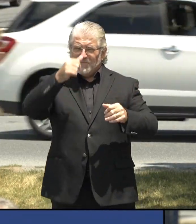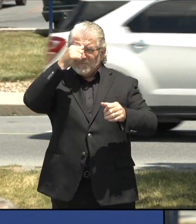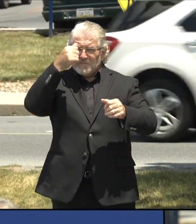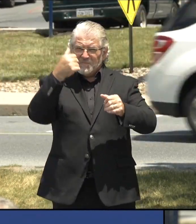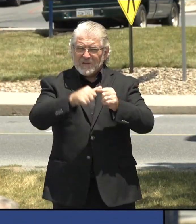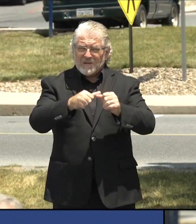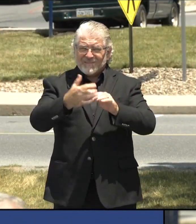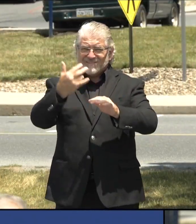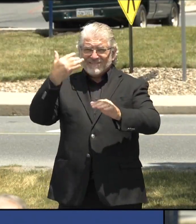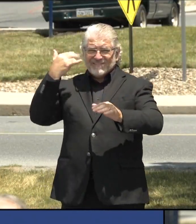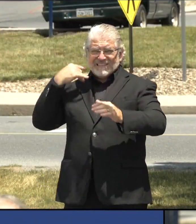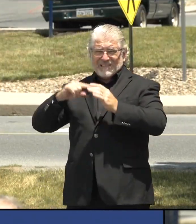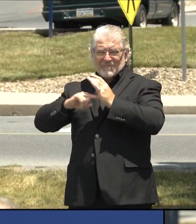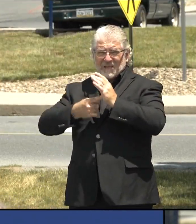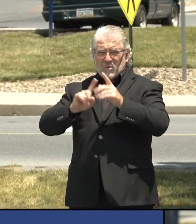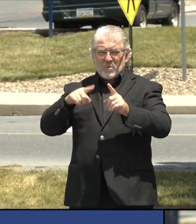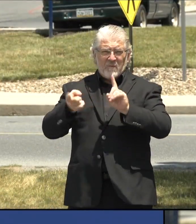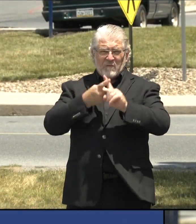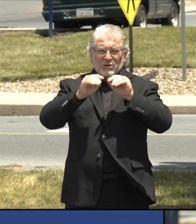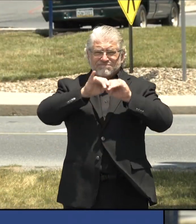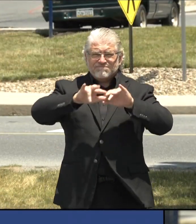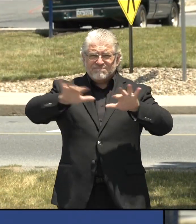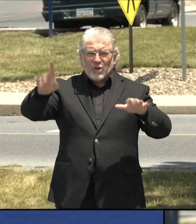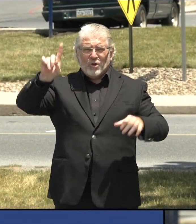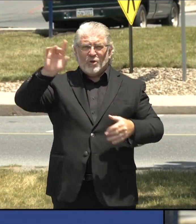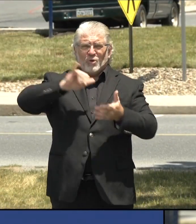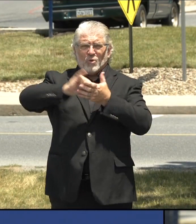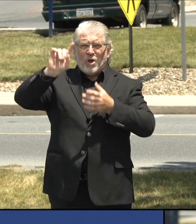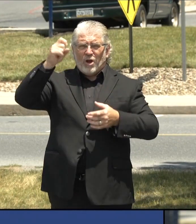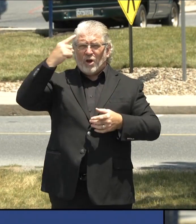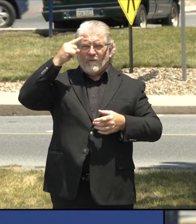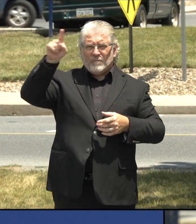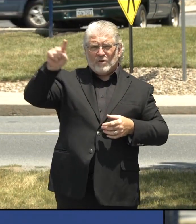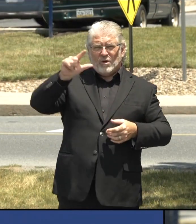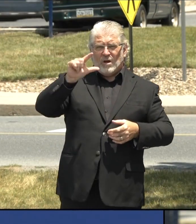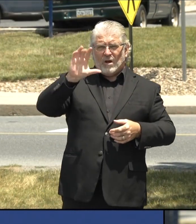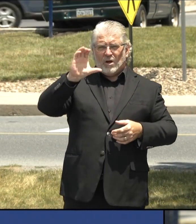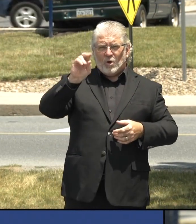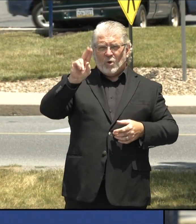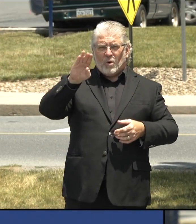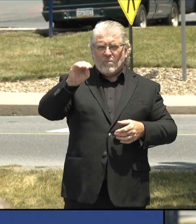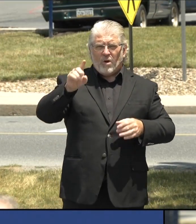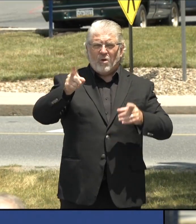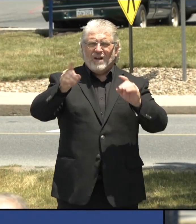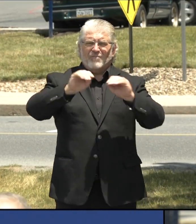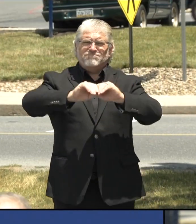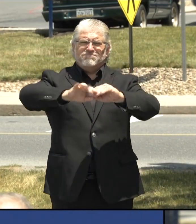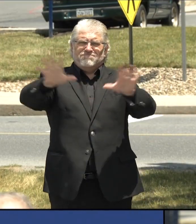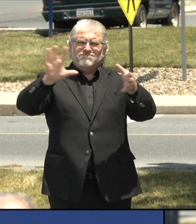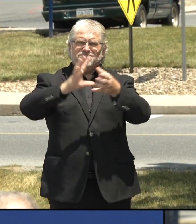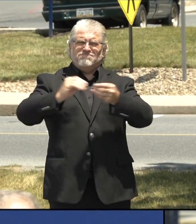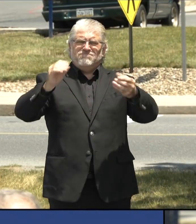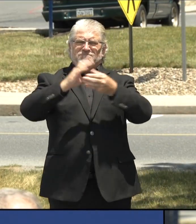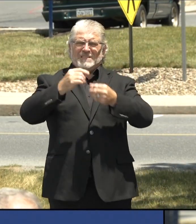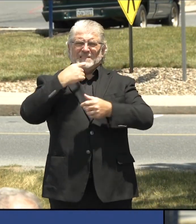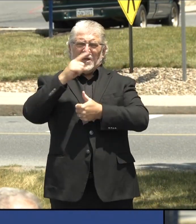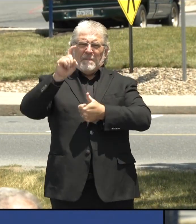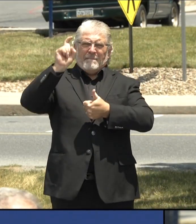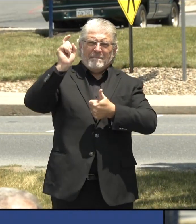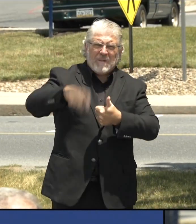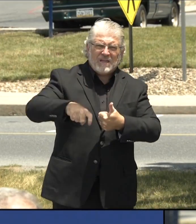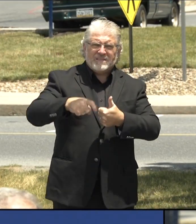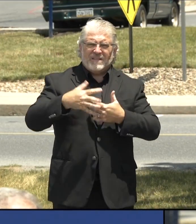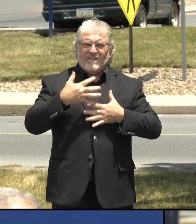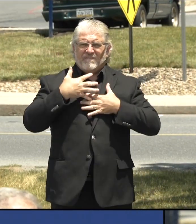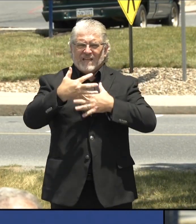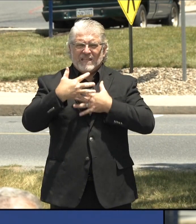New York's Governor Cuomo was going on television to talk about how the need for ventilators was in the